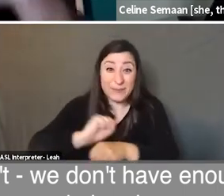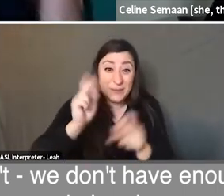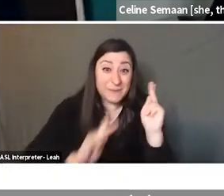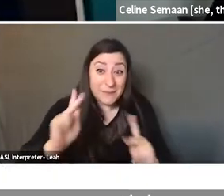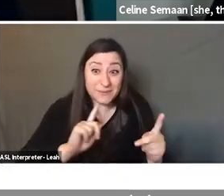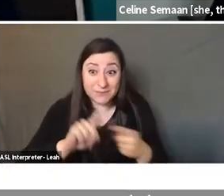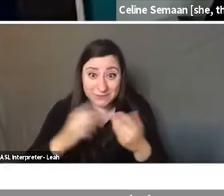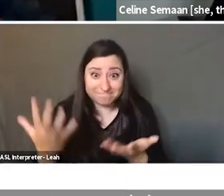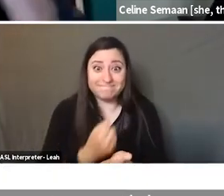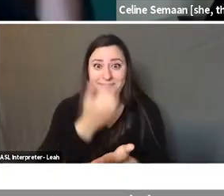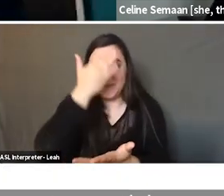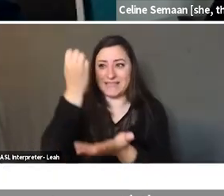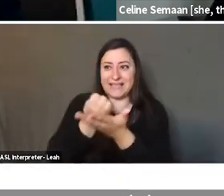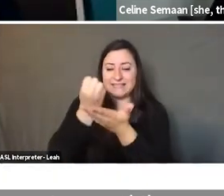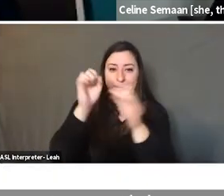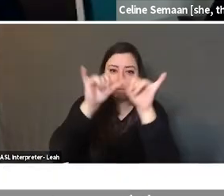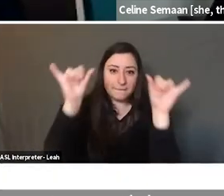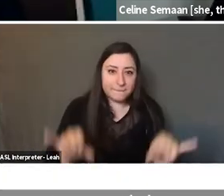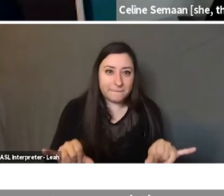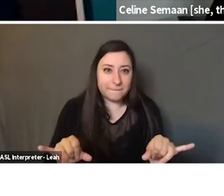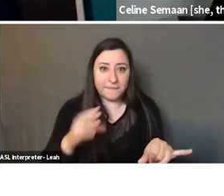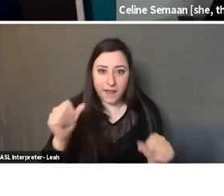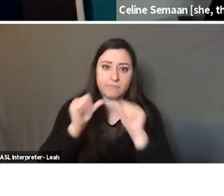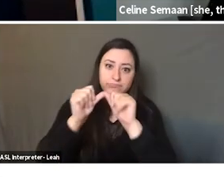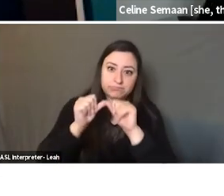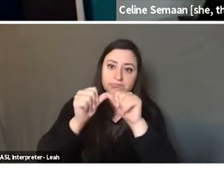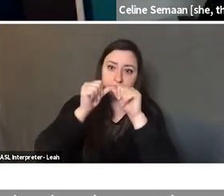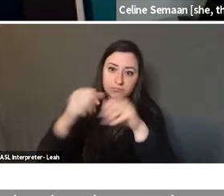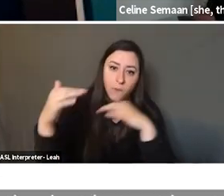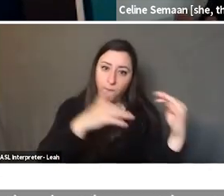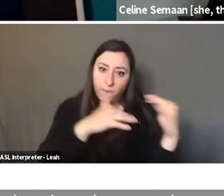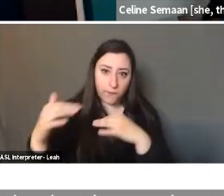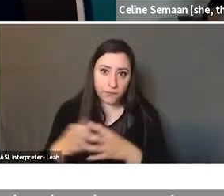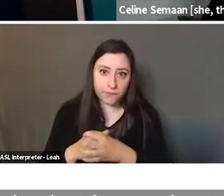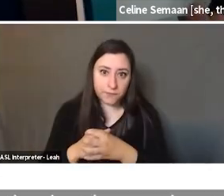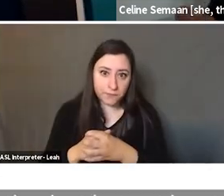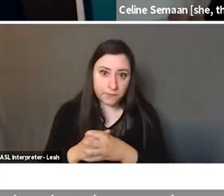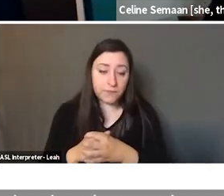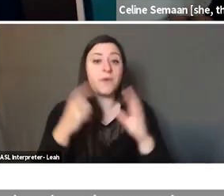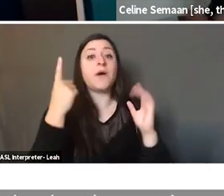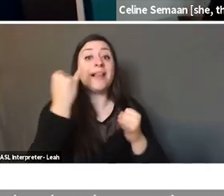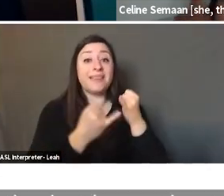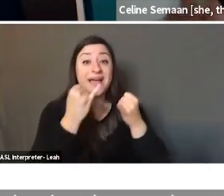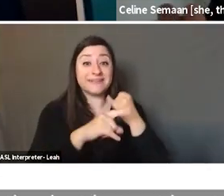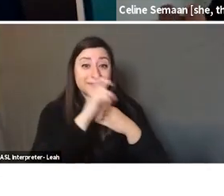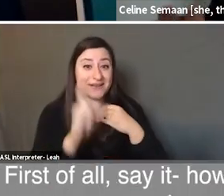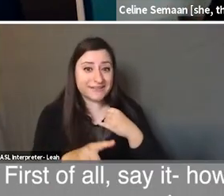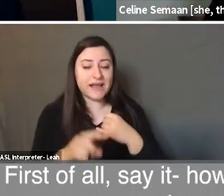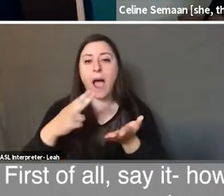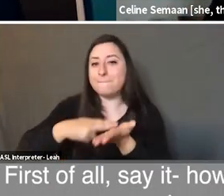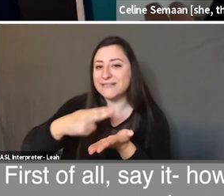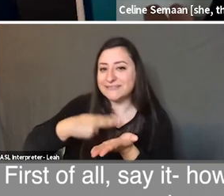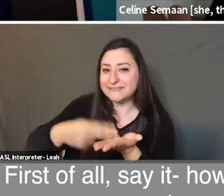the land because of the economic system and the ongoing wars. Last question, last but not least, hummus.